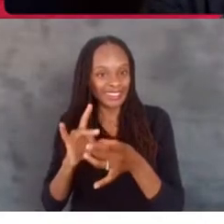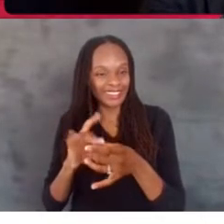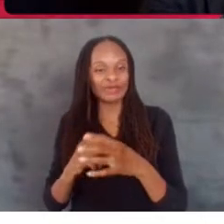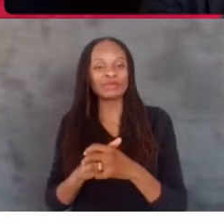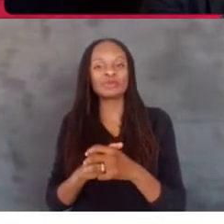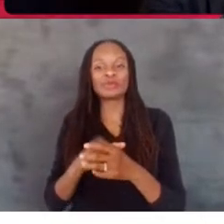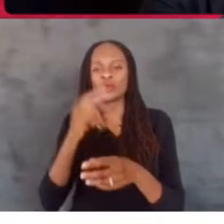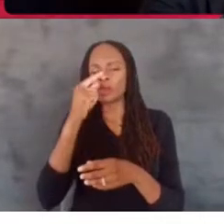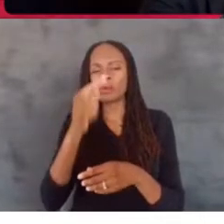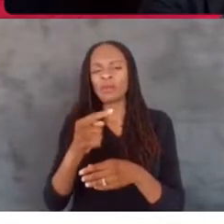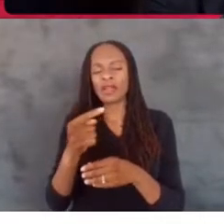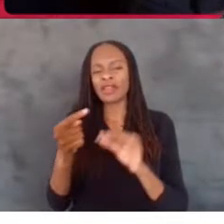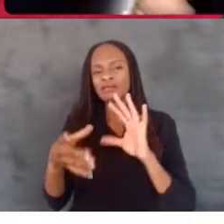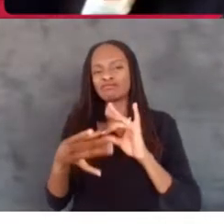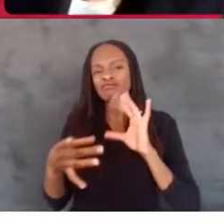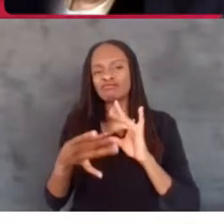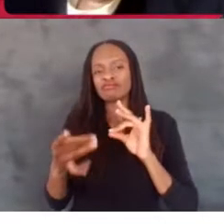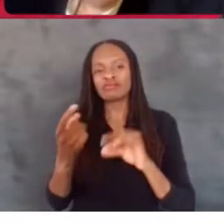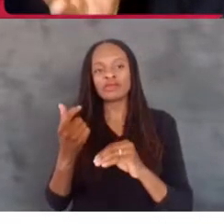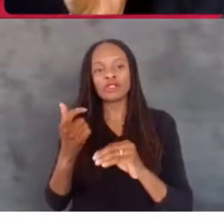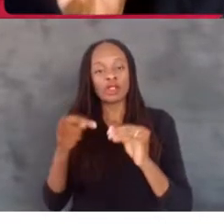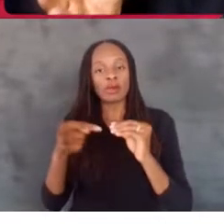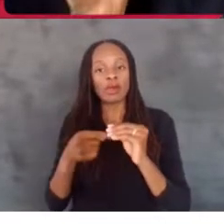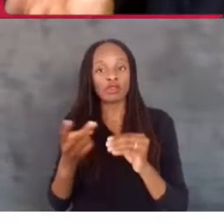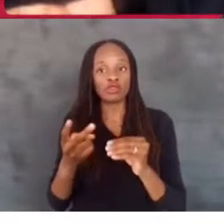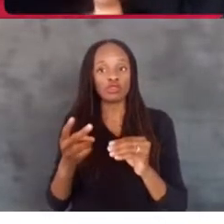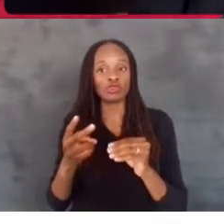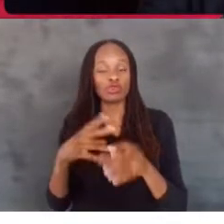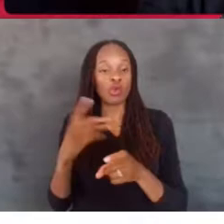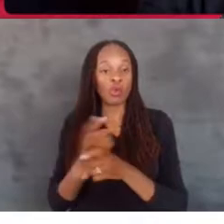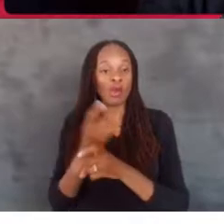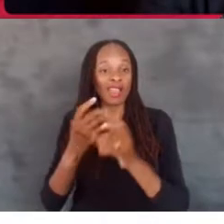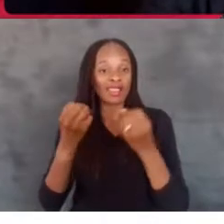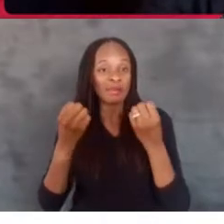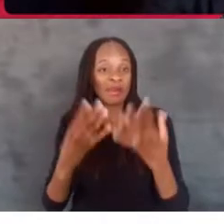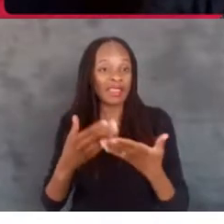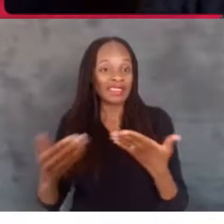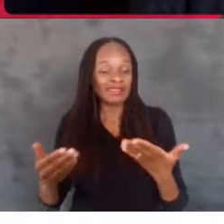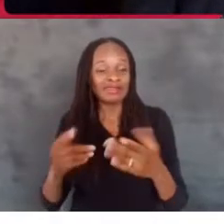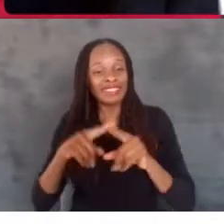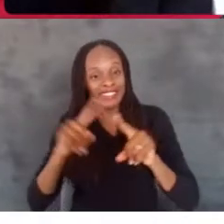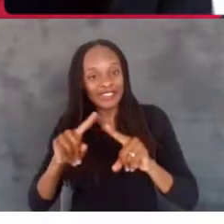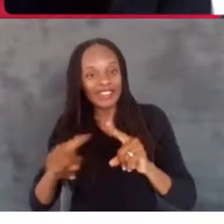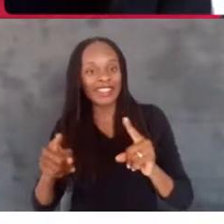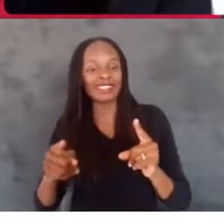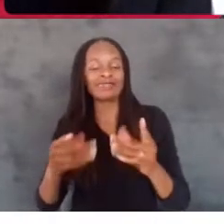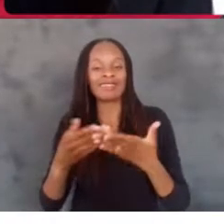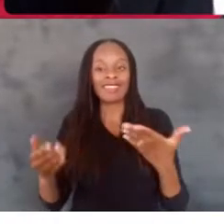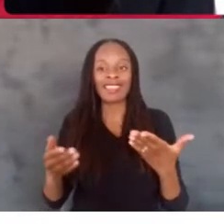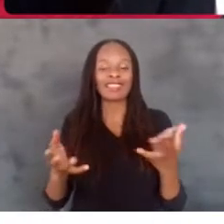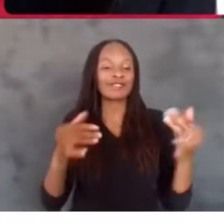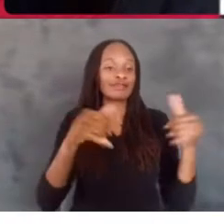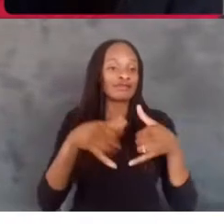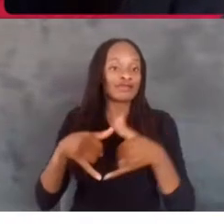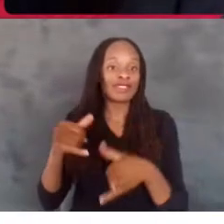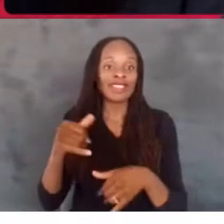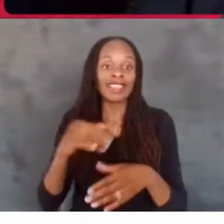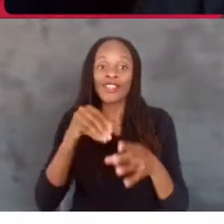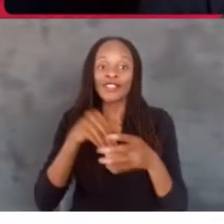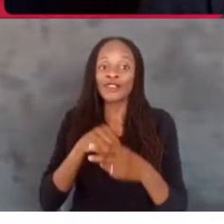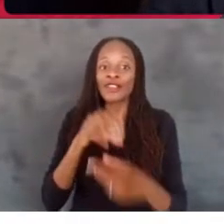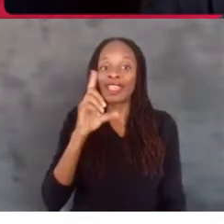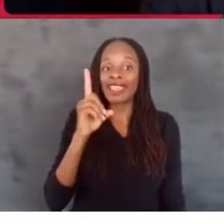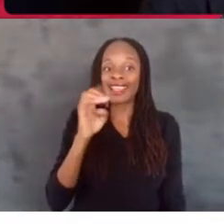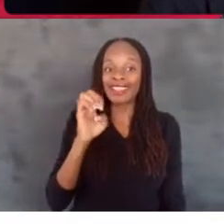a little bit about, you know, you guys have won a lot of different things from the prizes, including the Dell computer, so thank